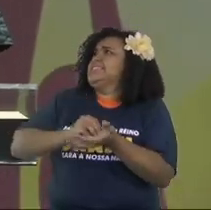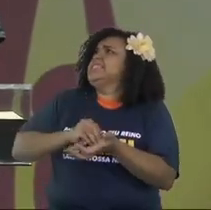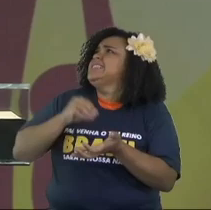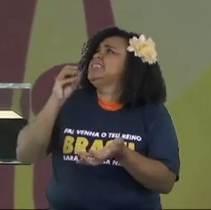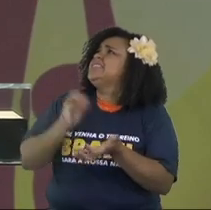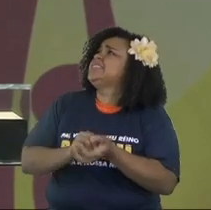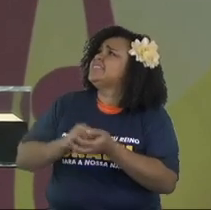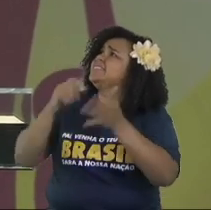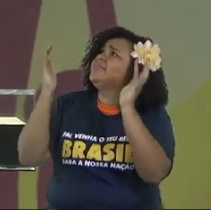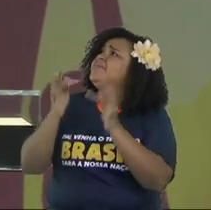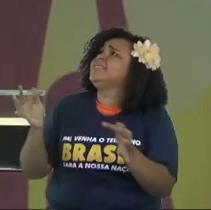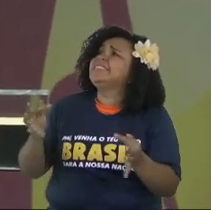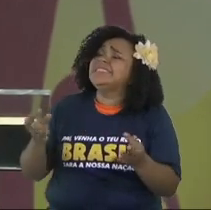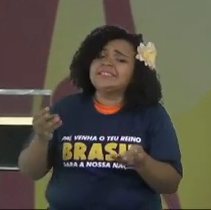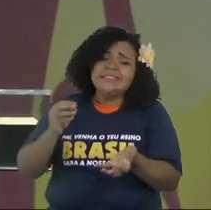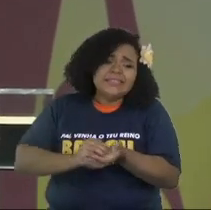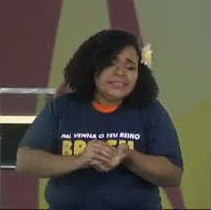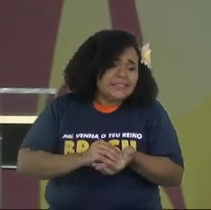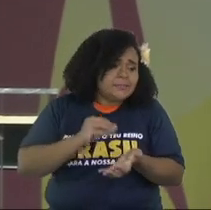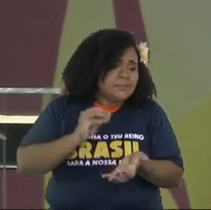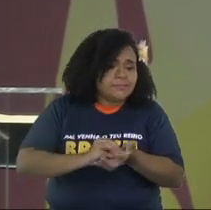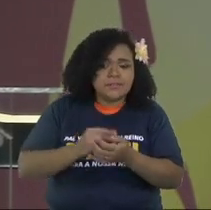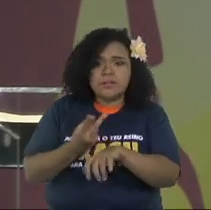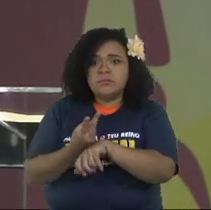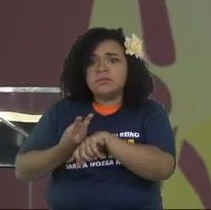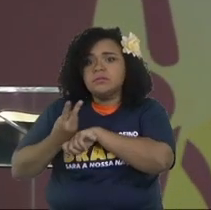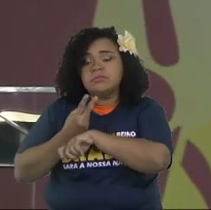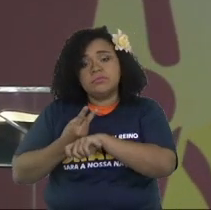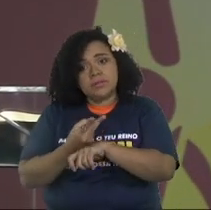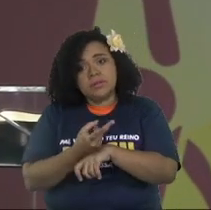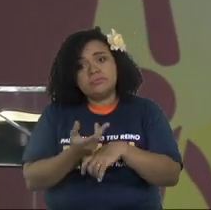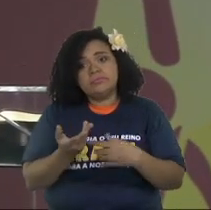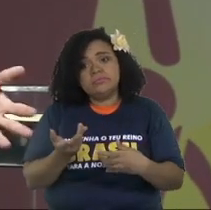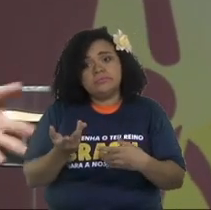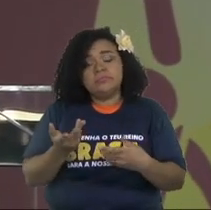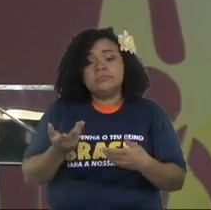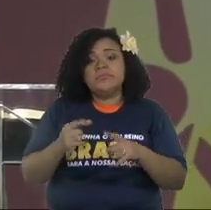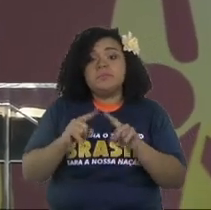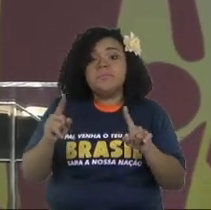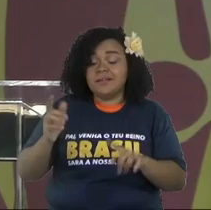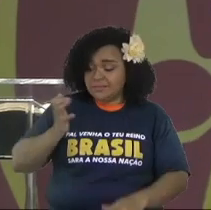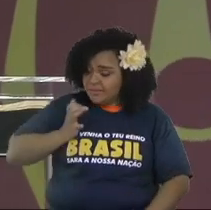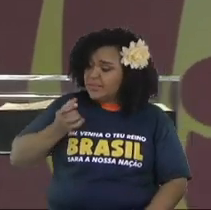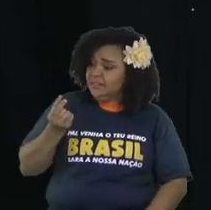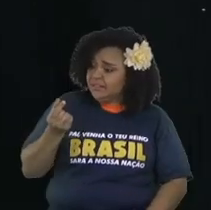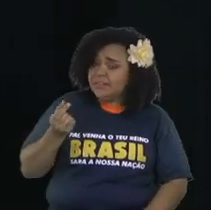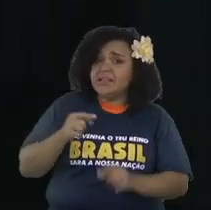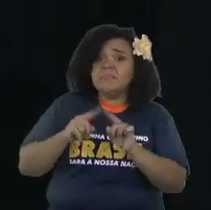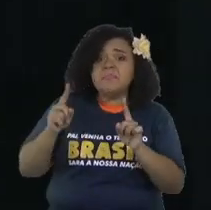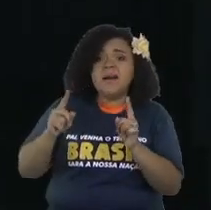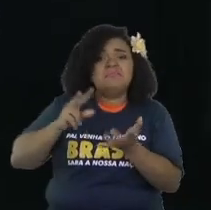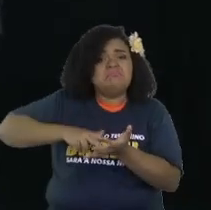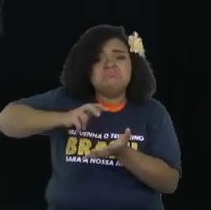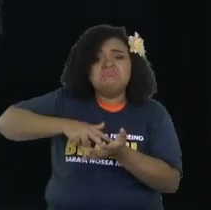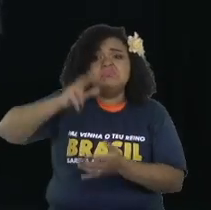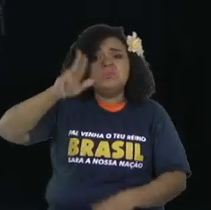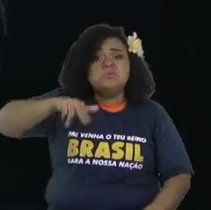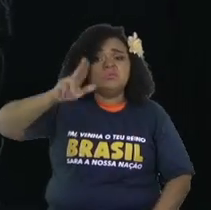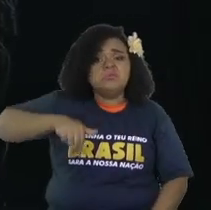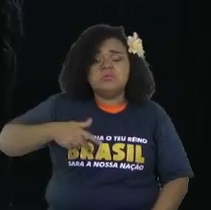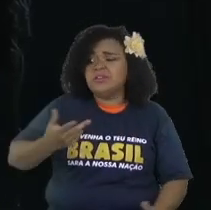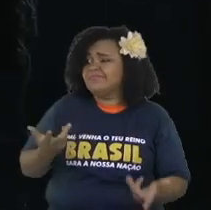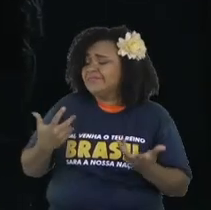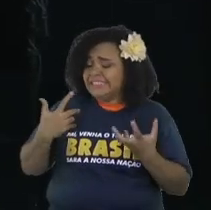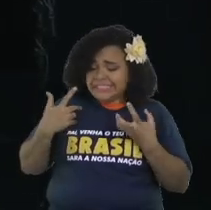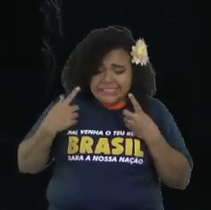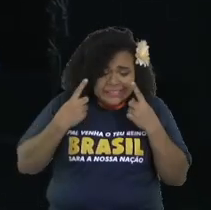a million dollars a day, they would not be able to spend all their money. But they are not happy. They